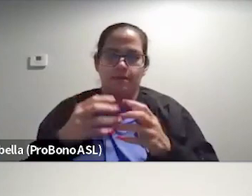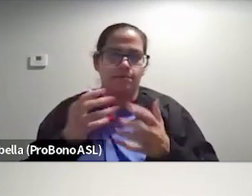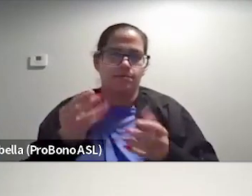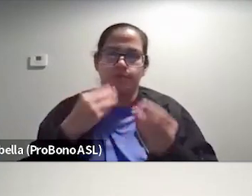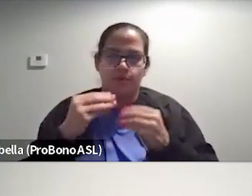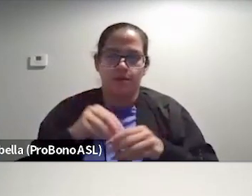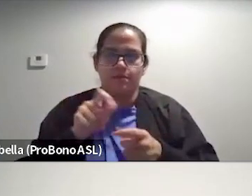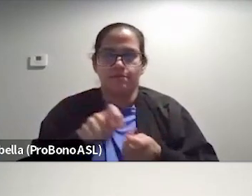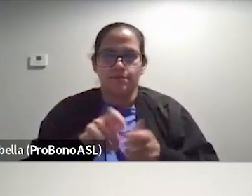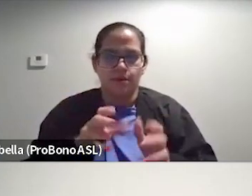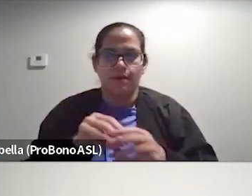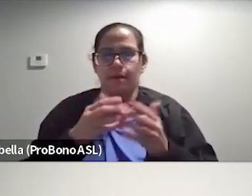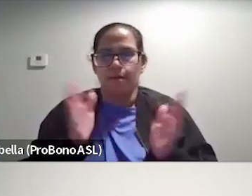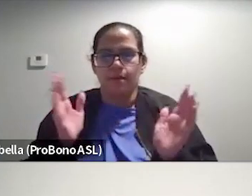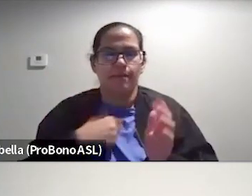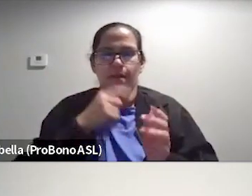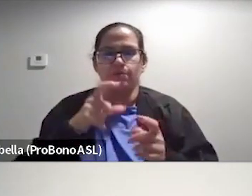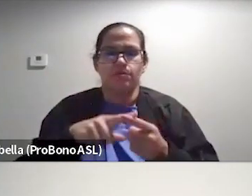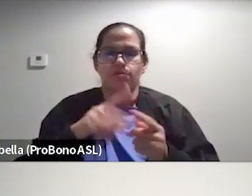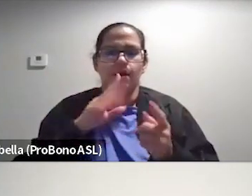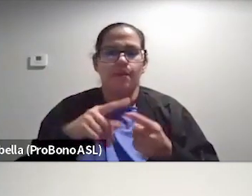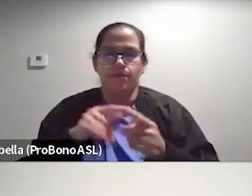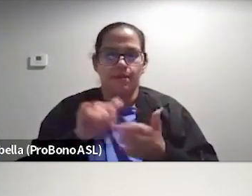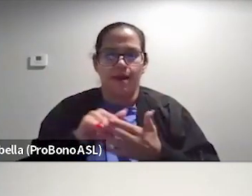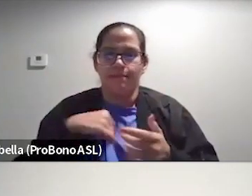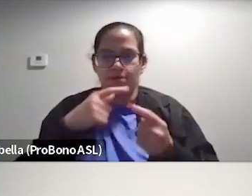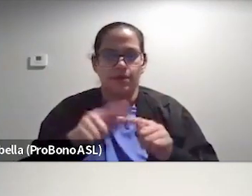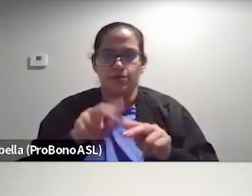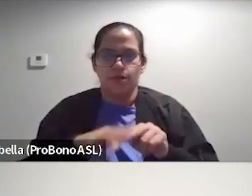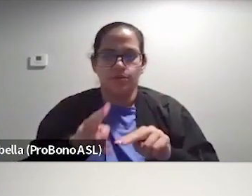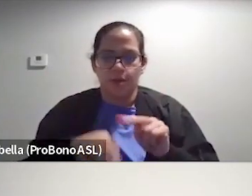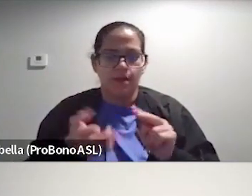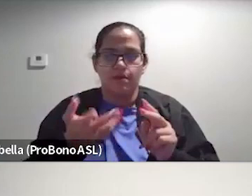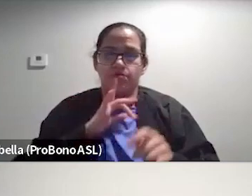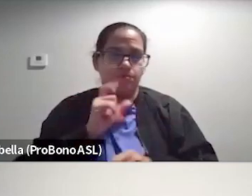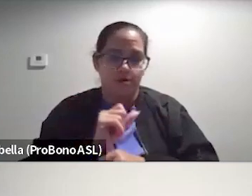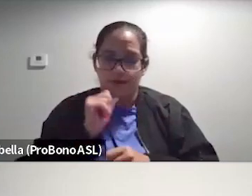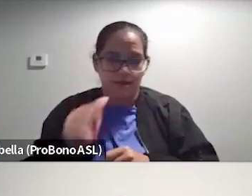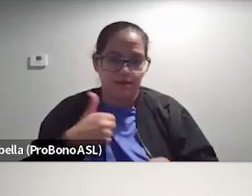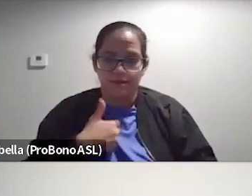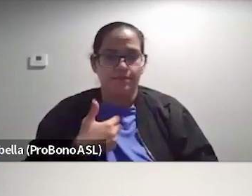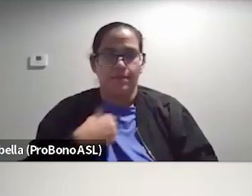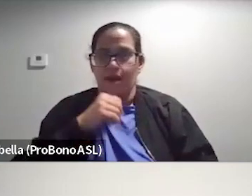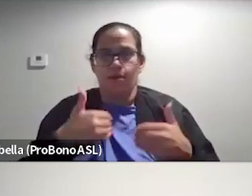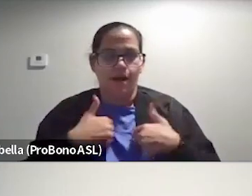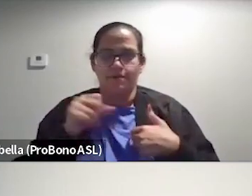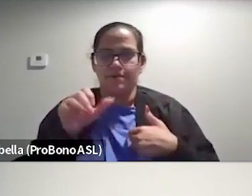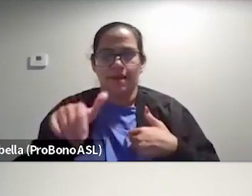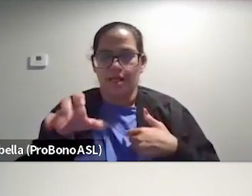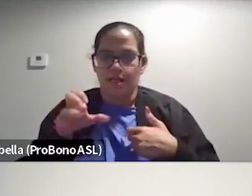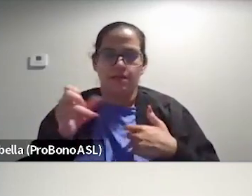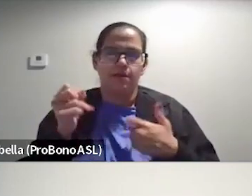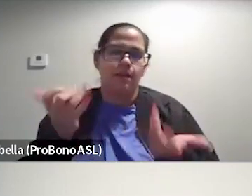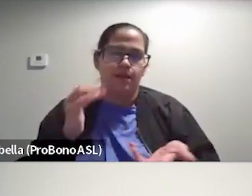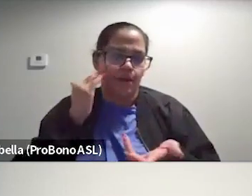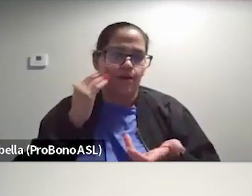food in a particular way in public. I'm not supposed to talk about the fact that I ain't trying to lose weight. I sure ain't. I don't have a scale. Like, you